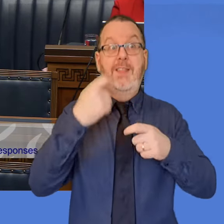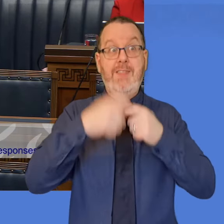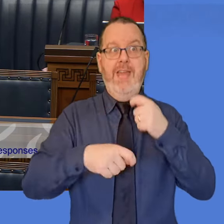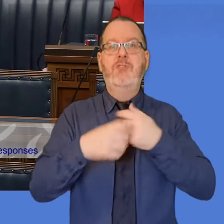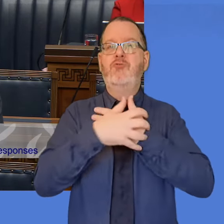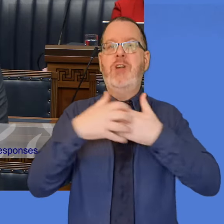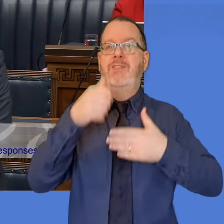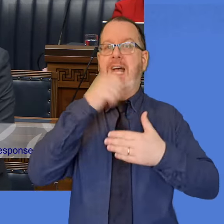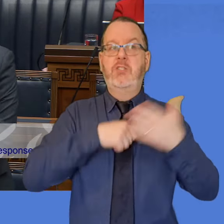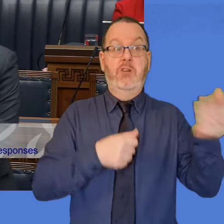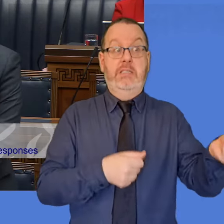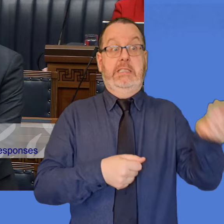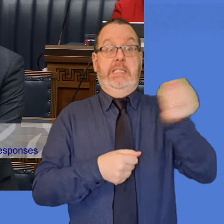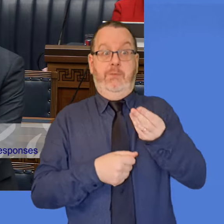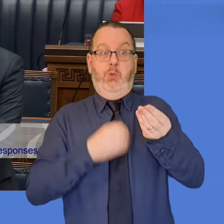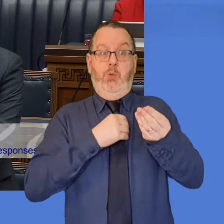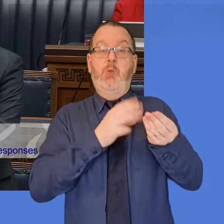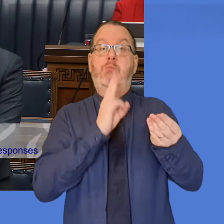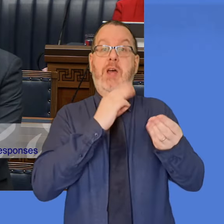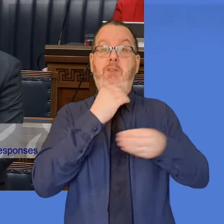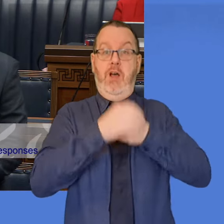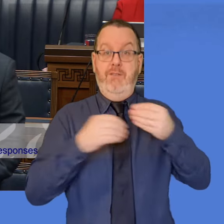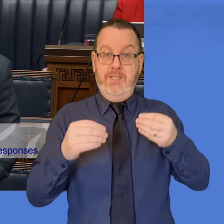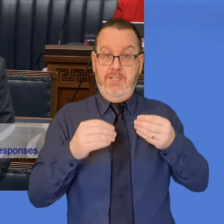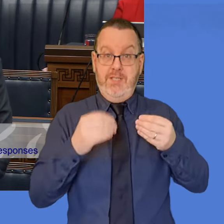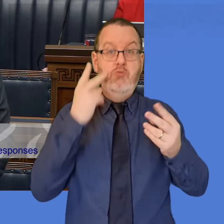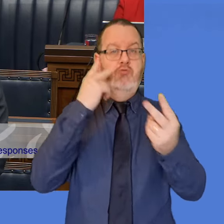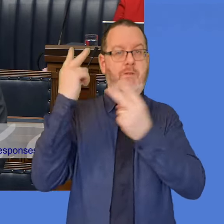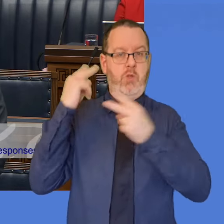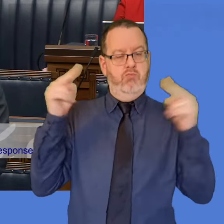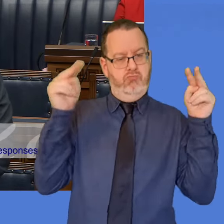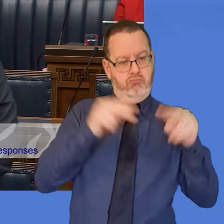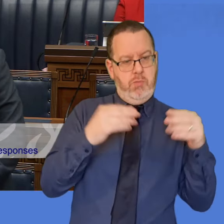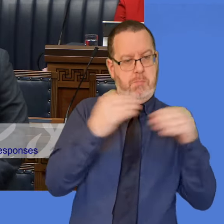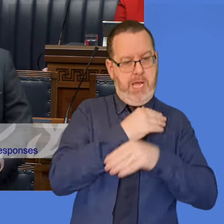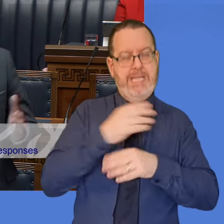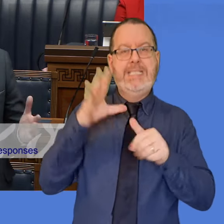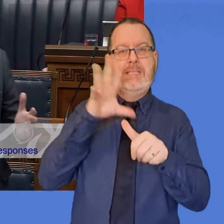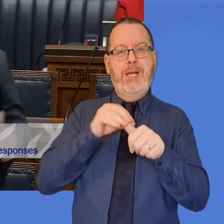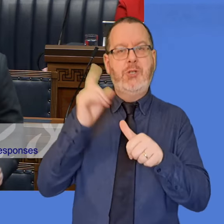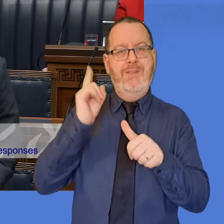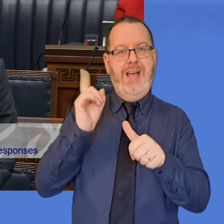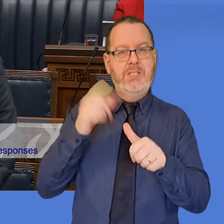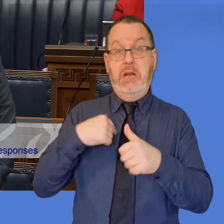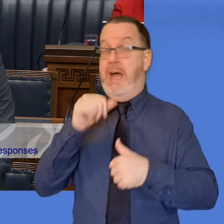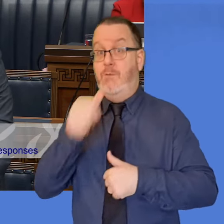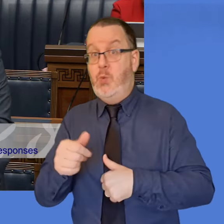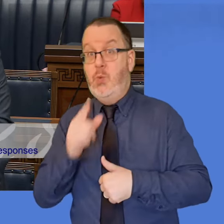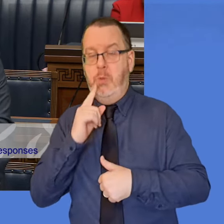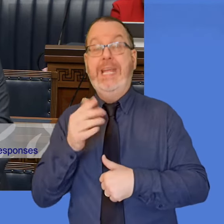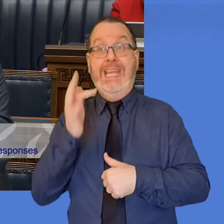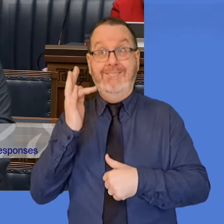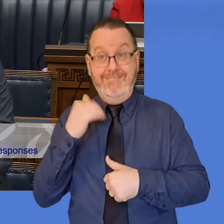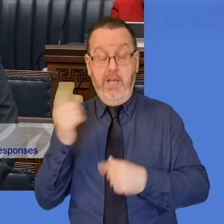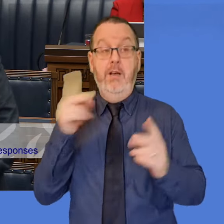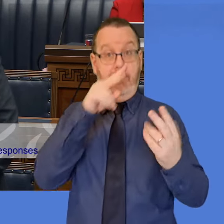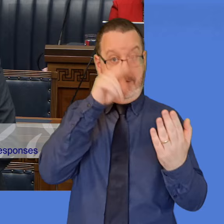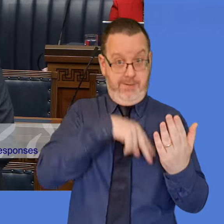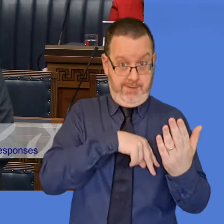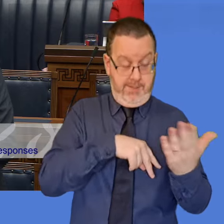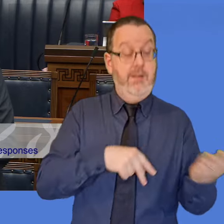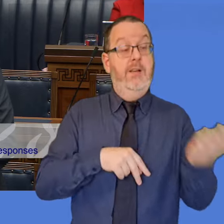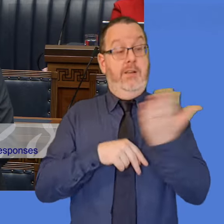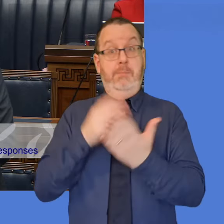answer is then provided to the private office. It's then reviewed by a SPAD, if I had one, and then it's approved by the Minister,